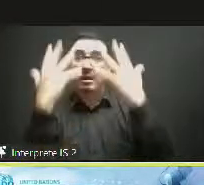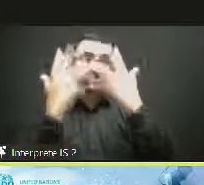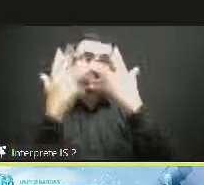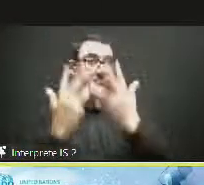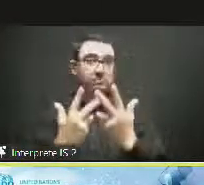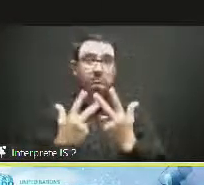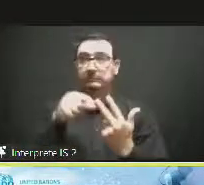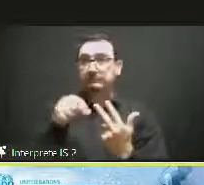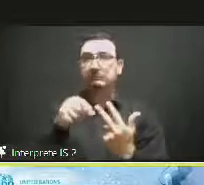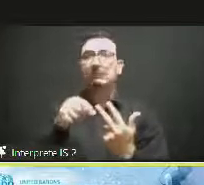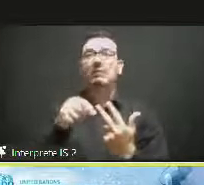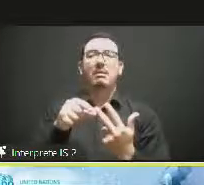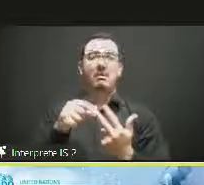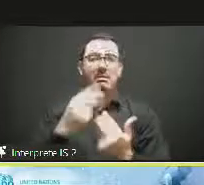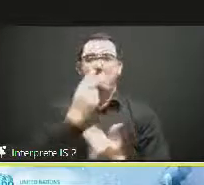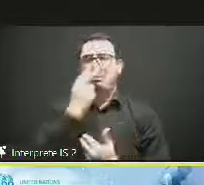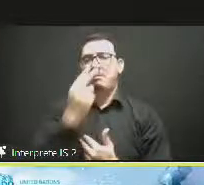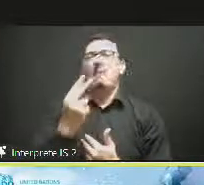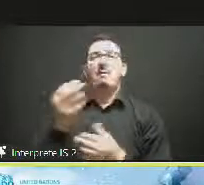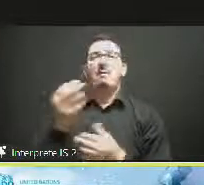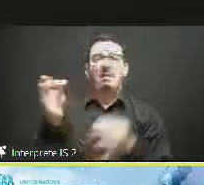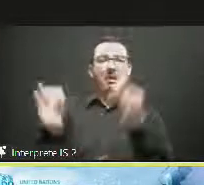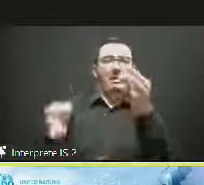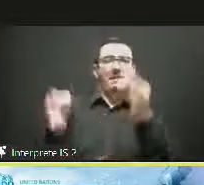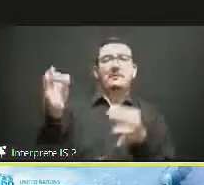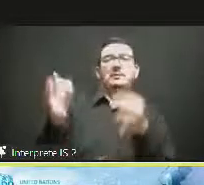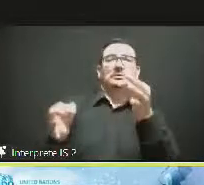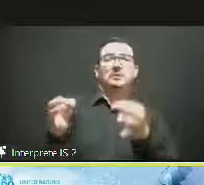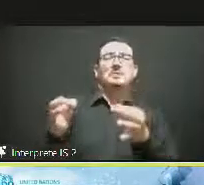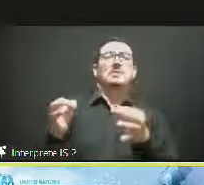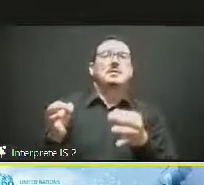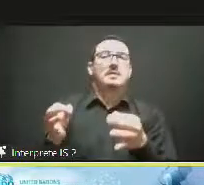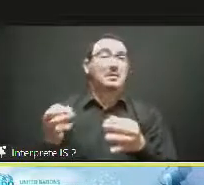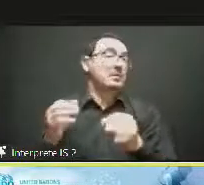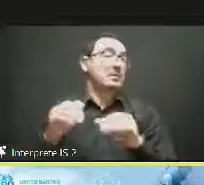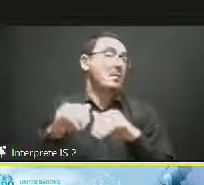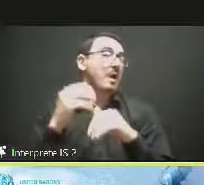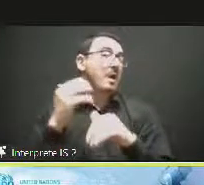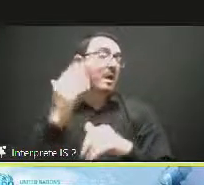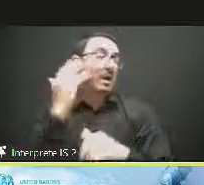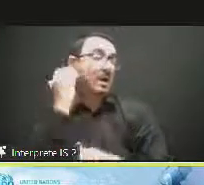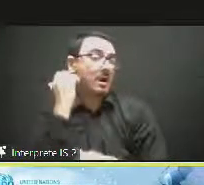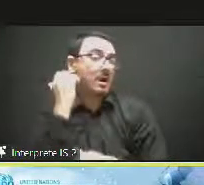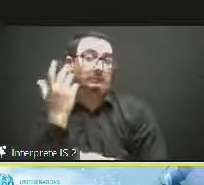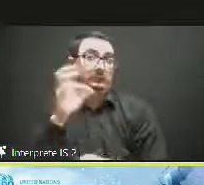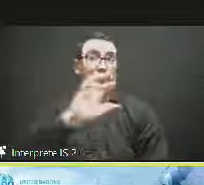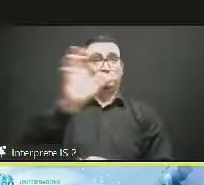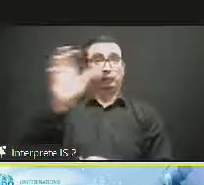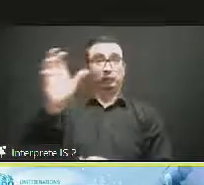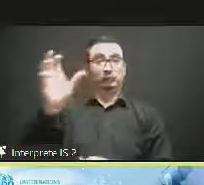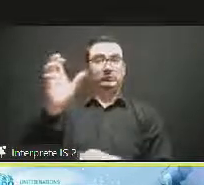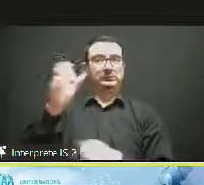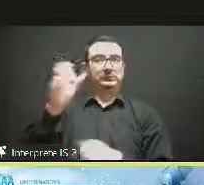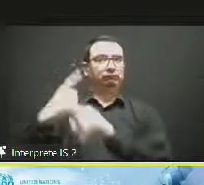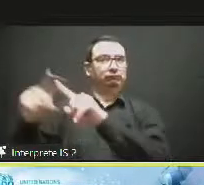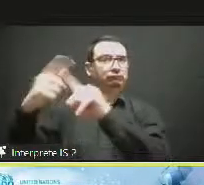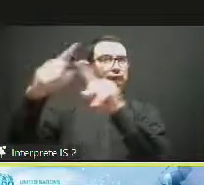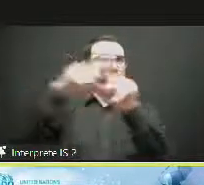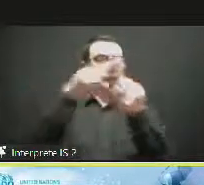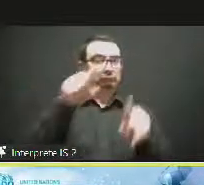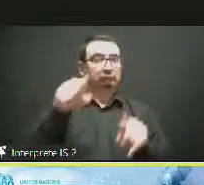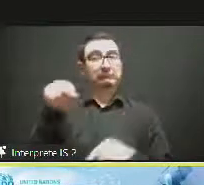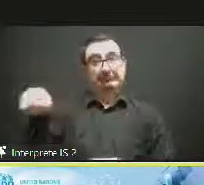they have a very poor, in Africa particularly, and all the regions in the developing world, they have a poor